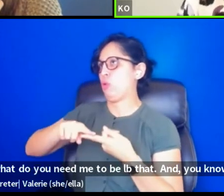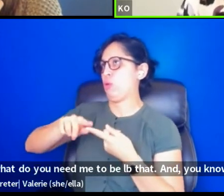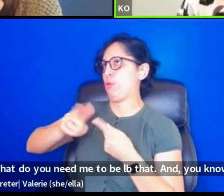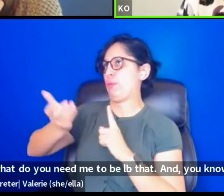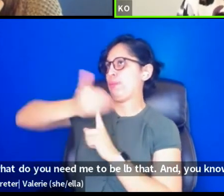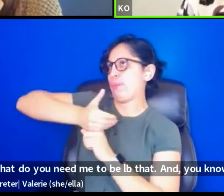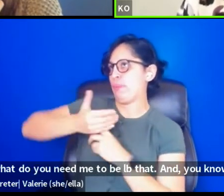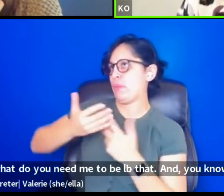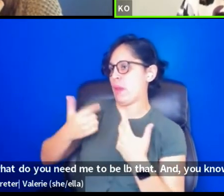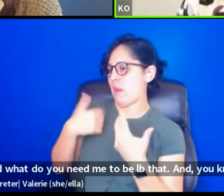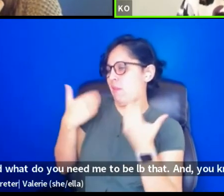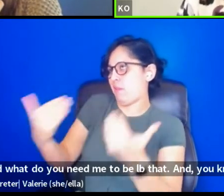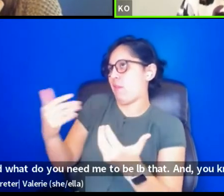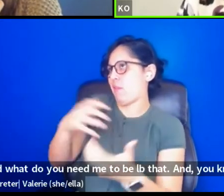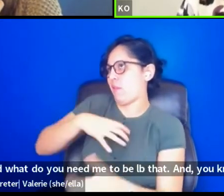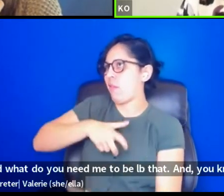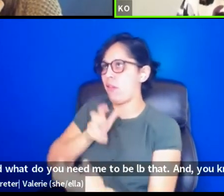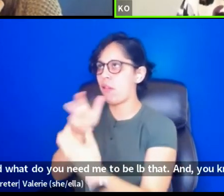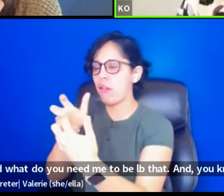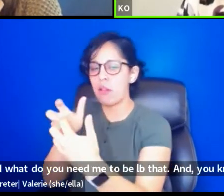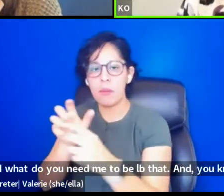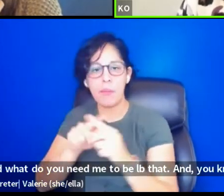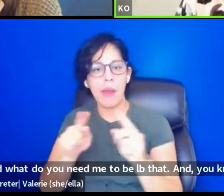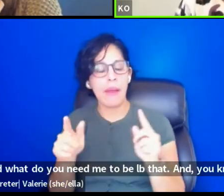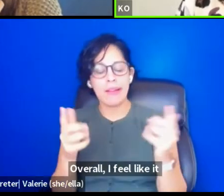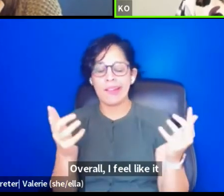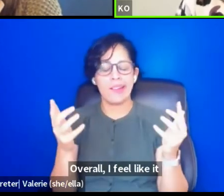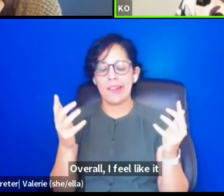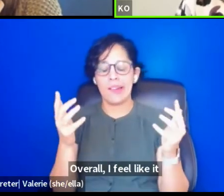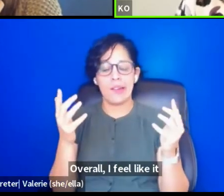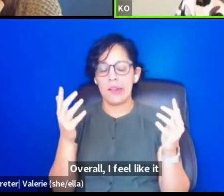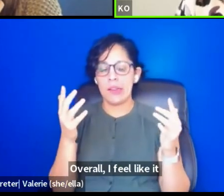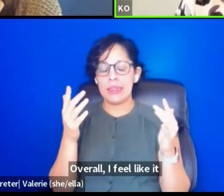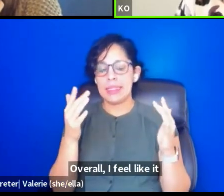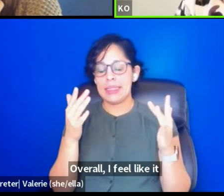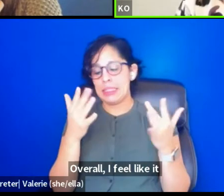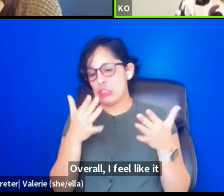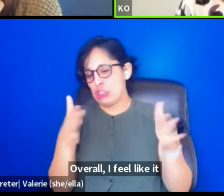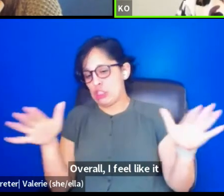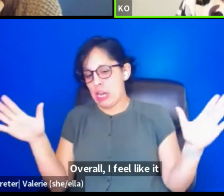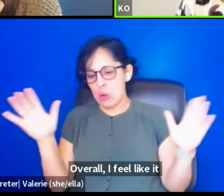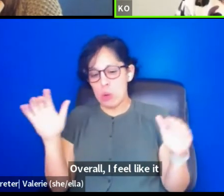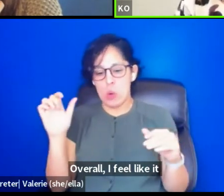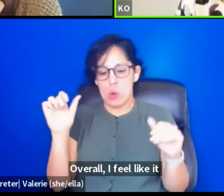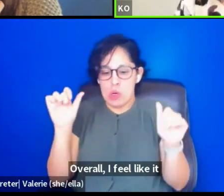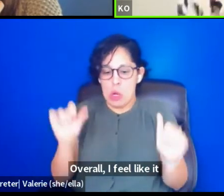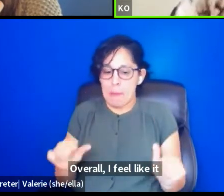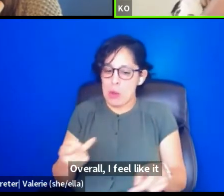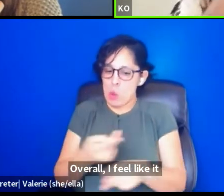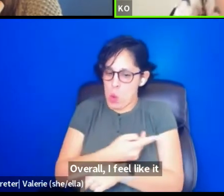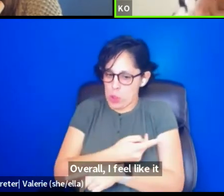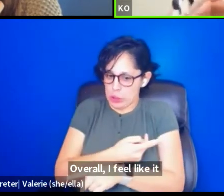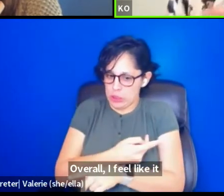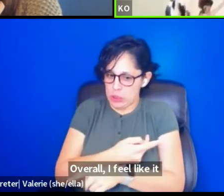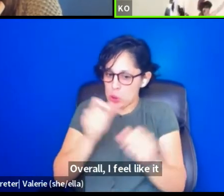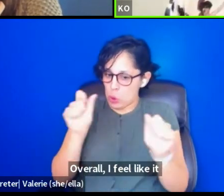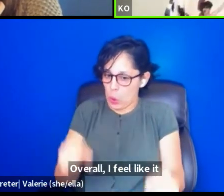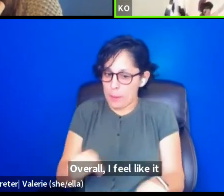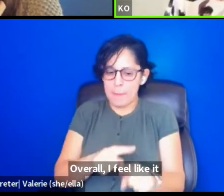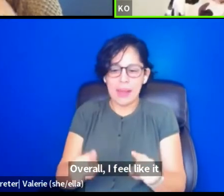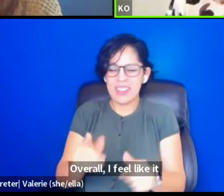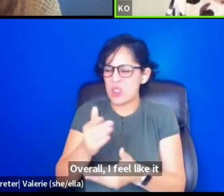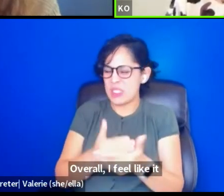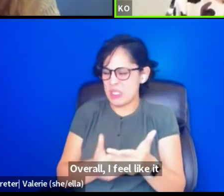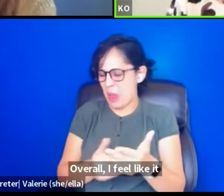I feel like it could have been, it could have been a lot worse, but there are these key moments